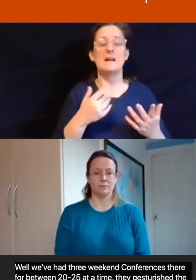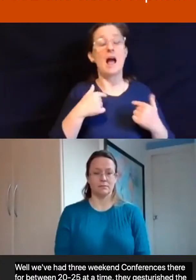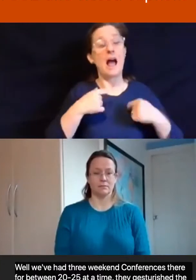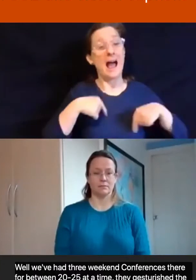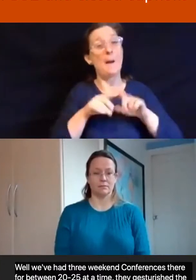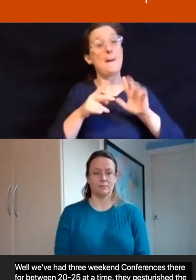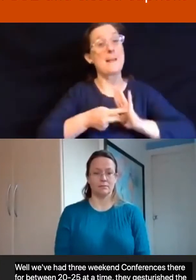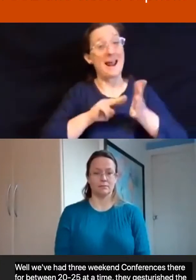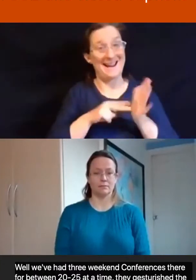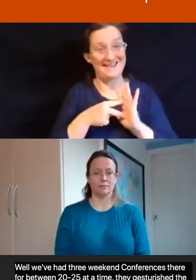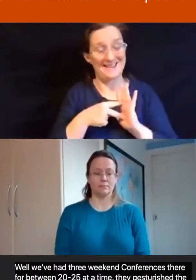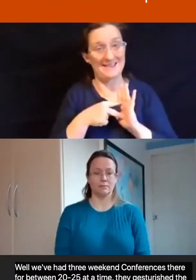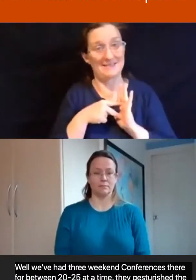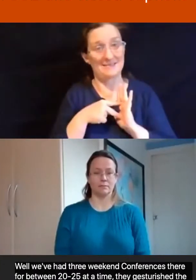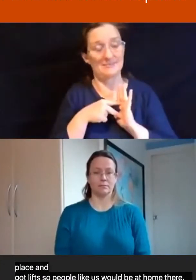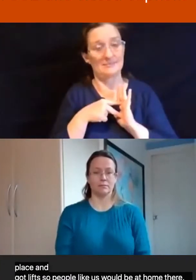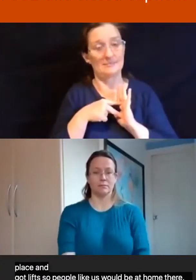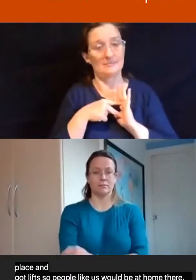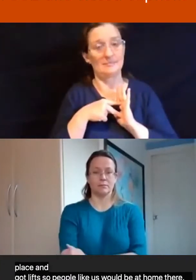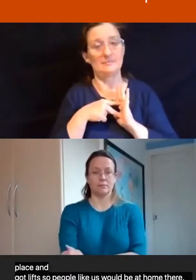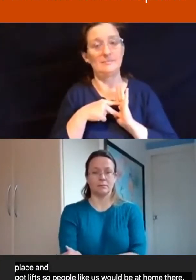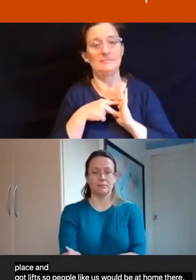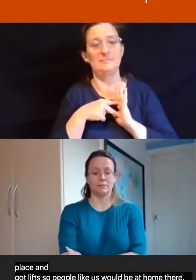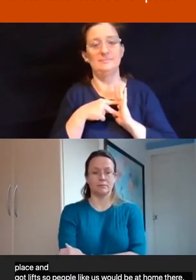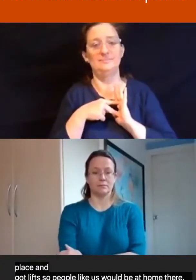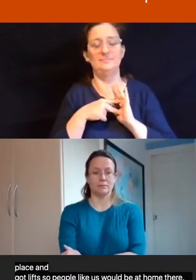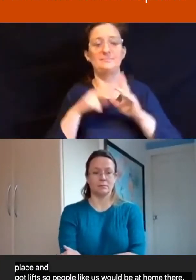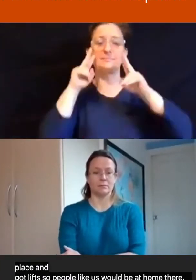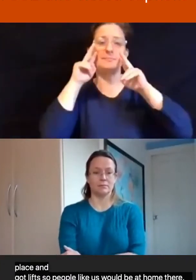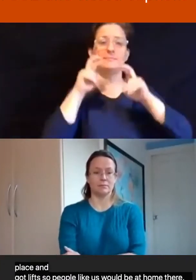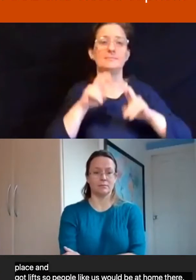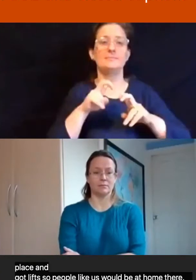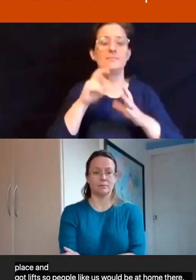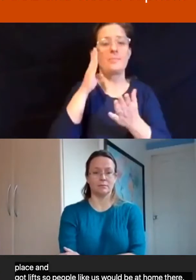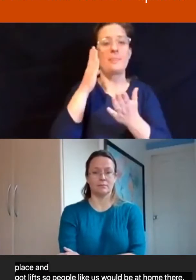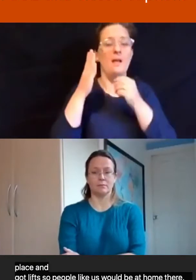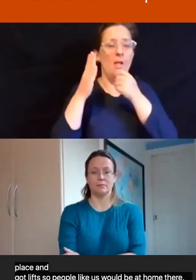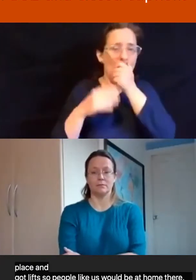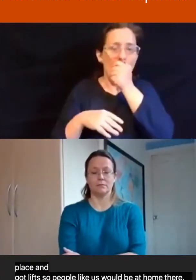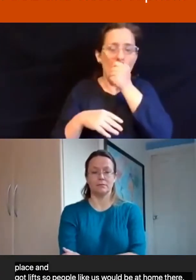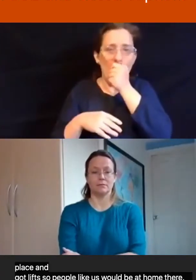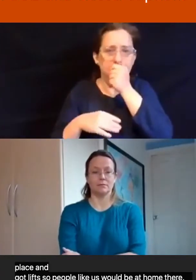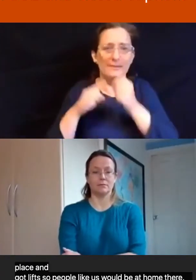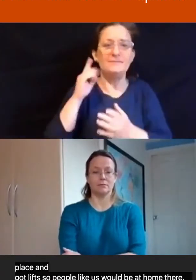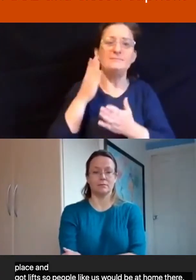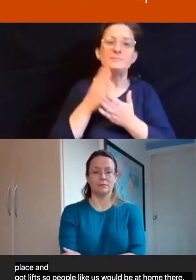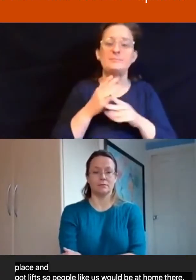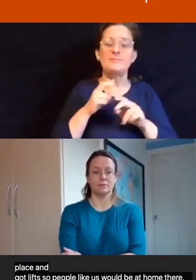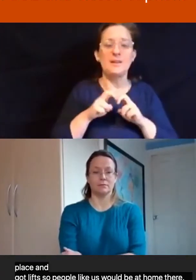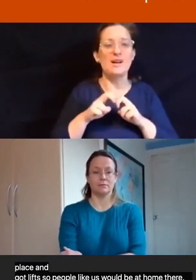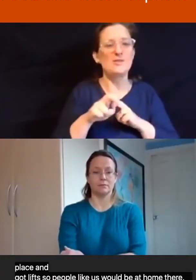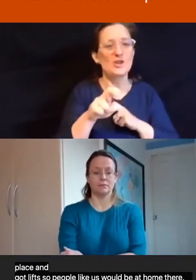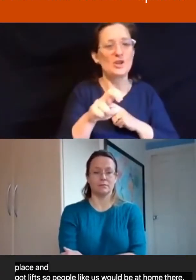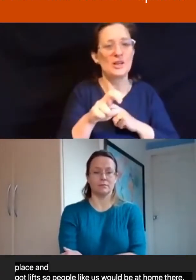was to explore the faith journey of the impaired pilgrim, and that's where I got the title for what I'm